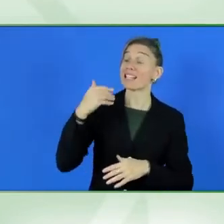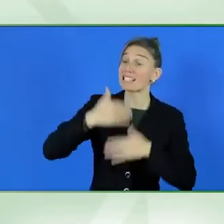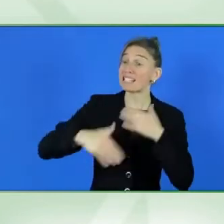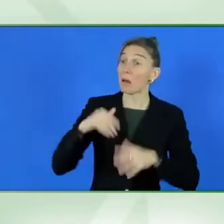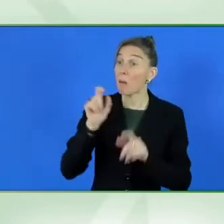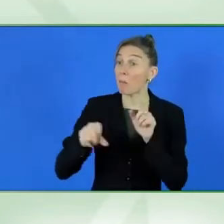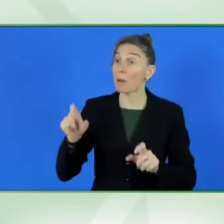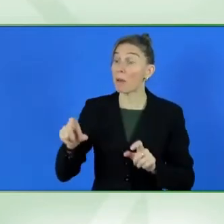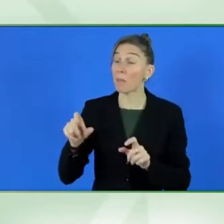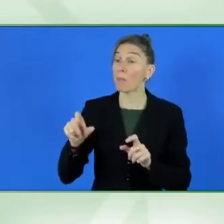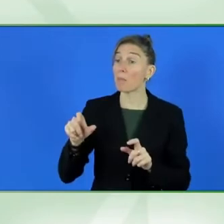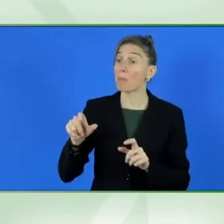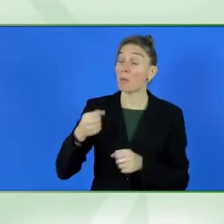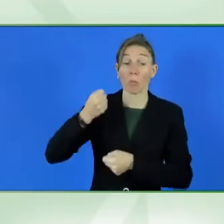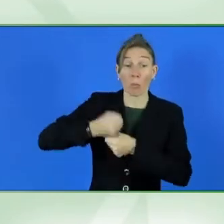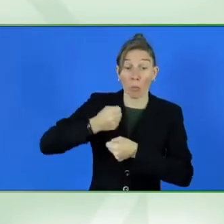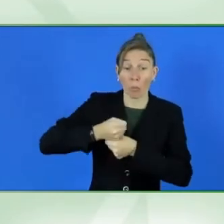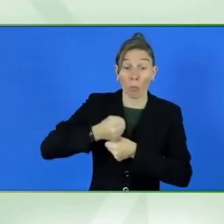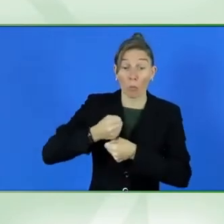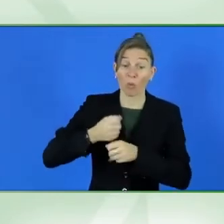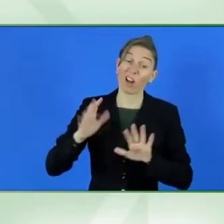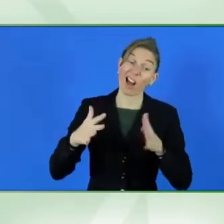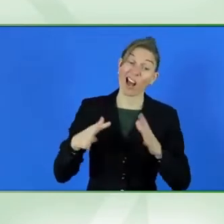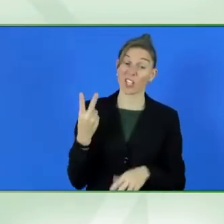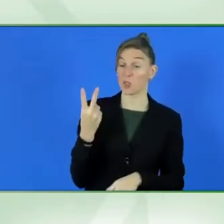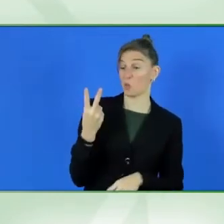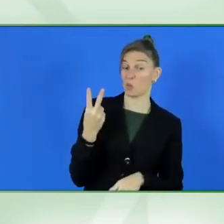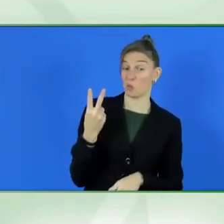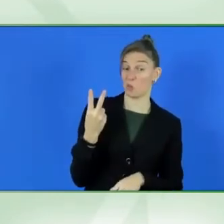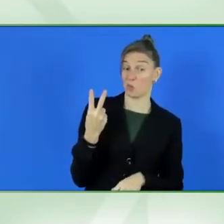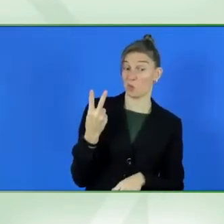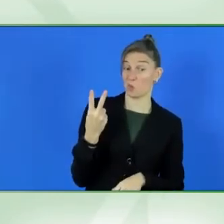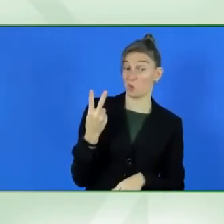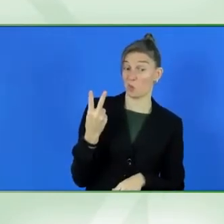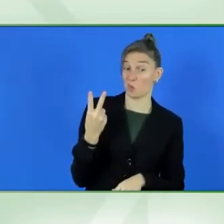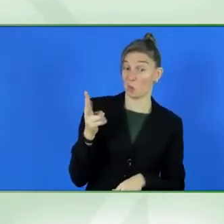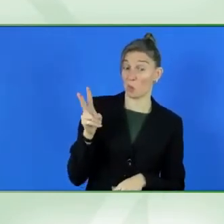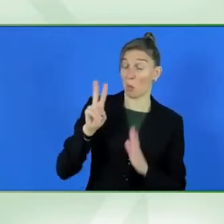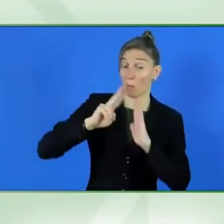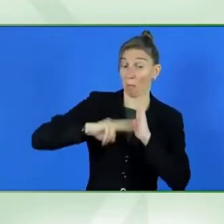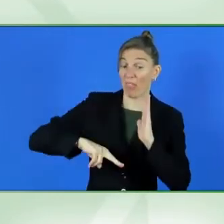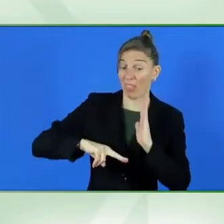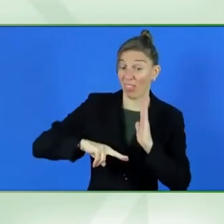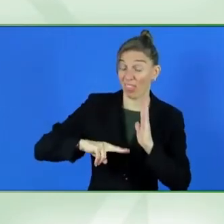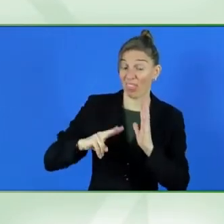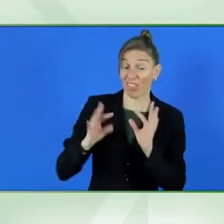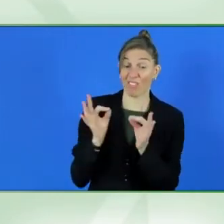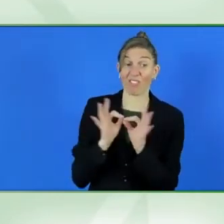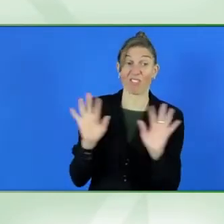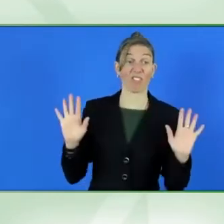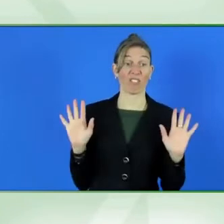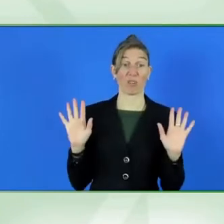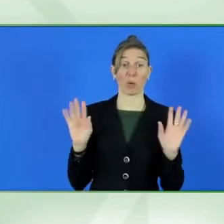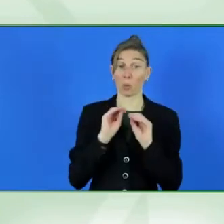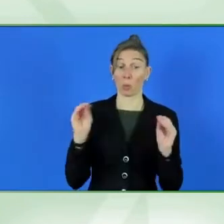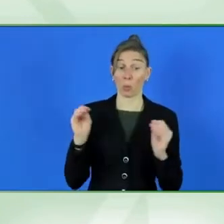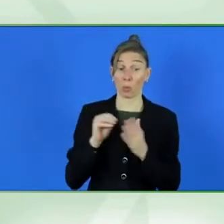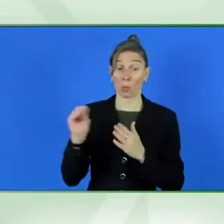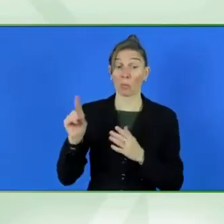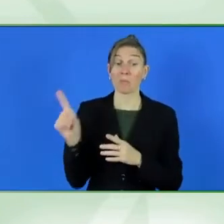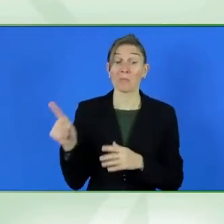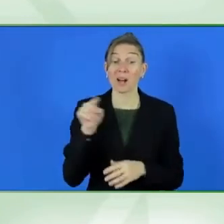as a woman, or on top of that perhaps as someone from an ethnic minority, the pay gap is even wider.